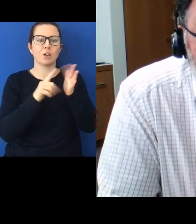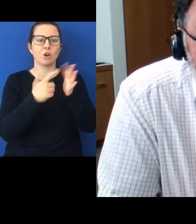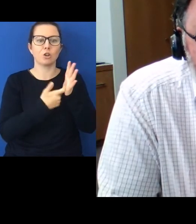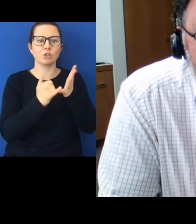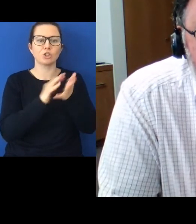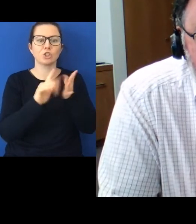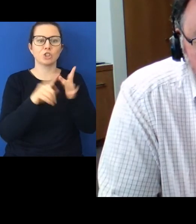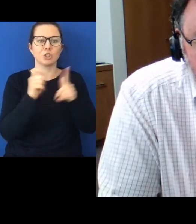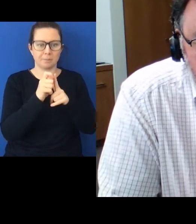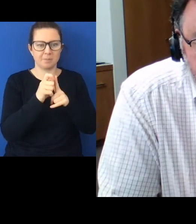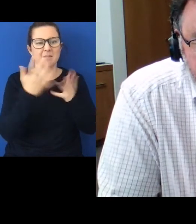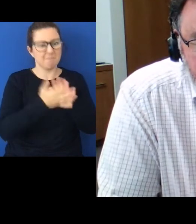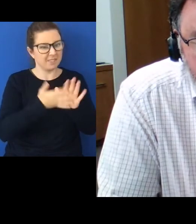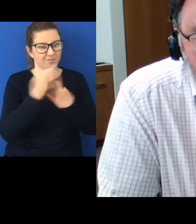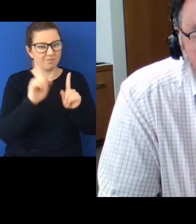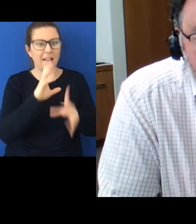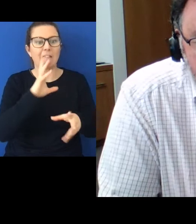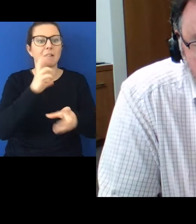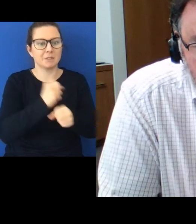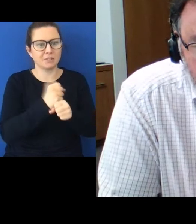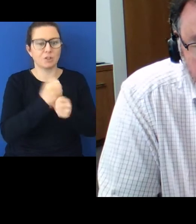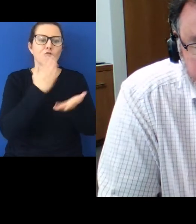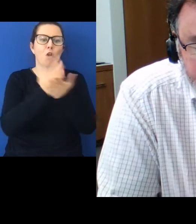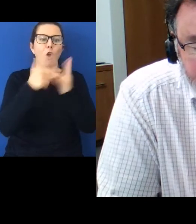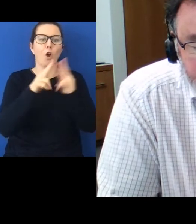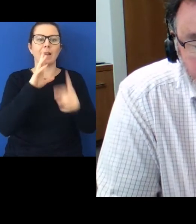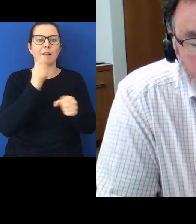loosely government. A right of government.